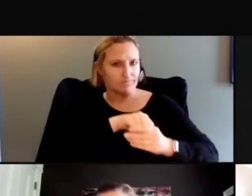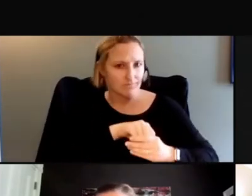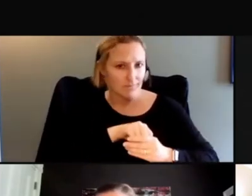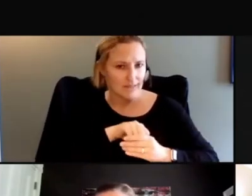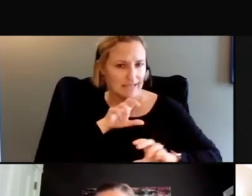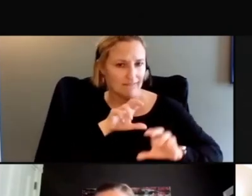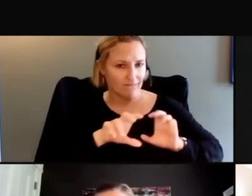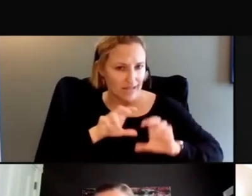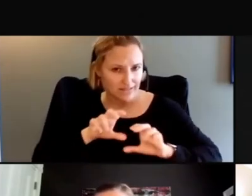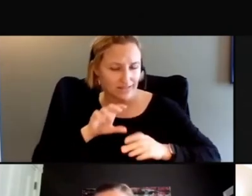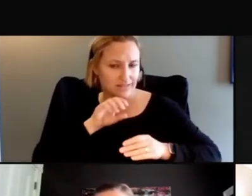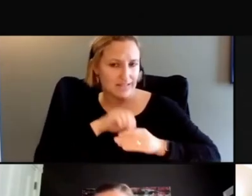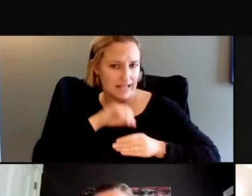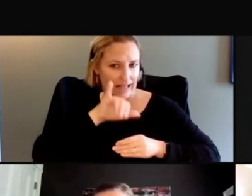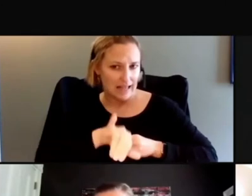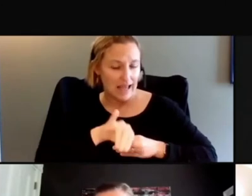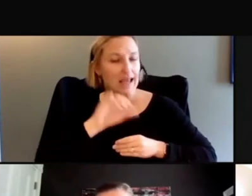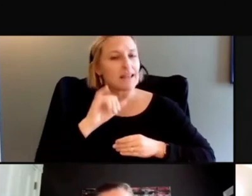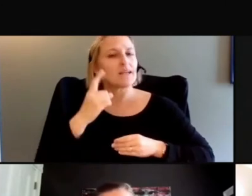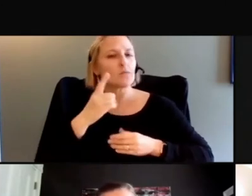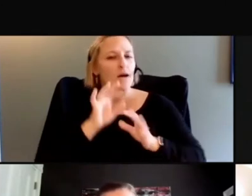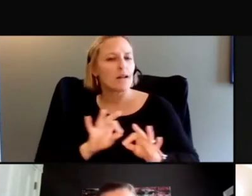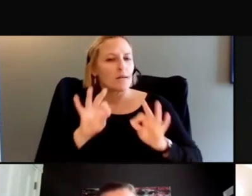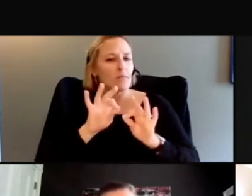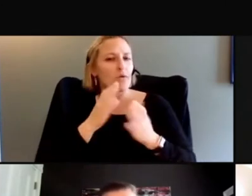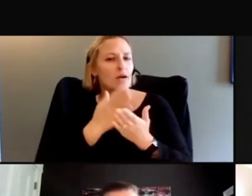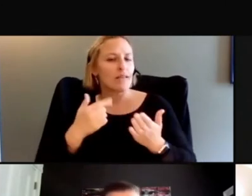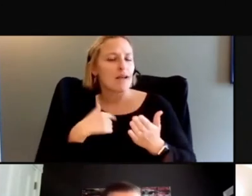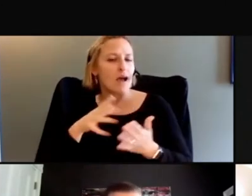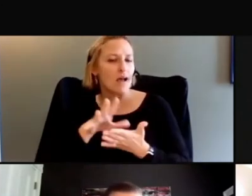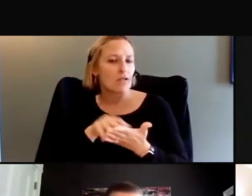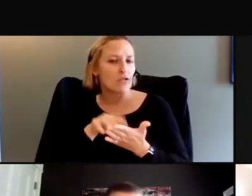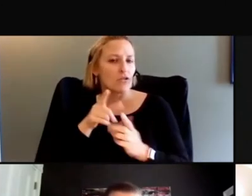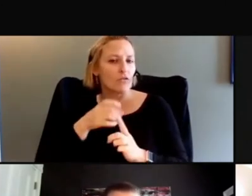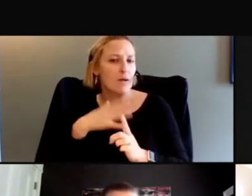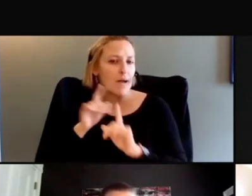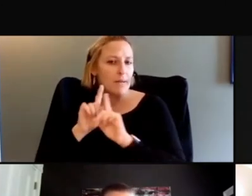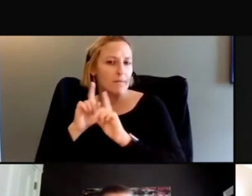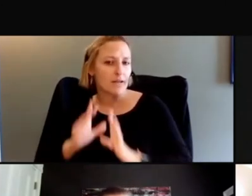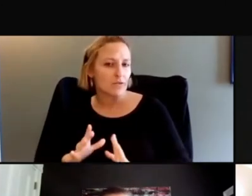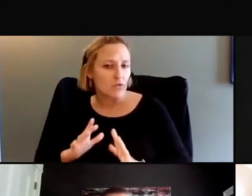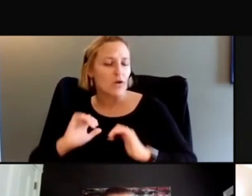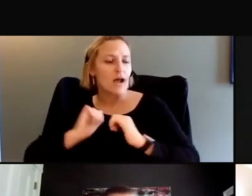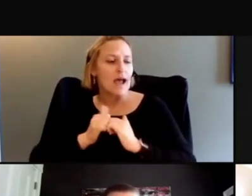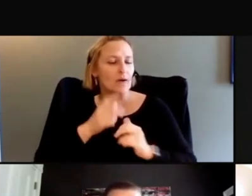from my former mentor on about how do we keep these patients engaged.